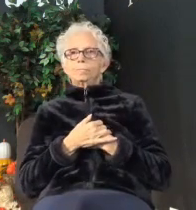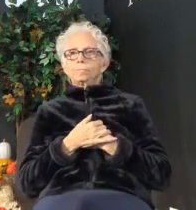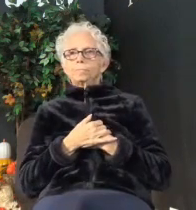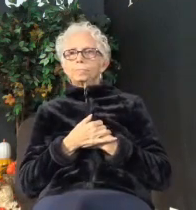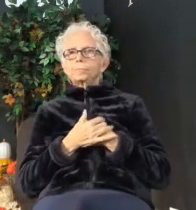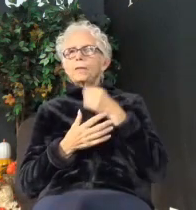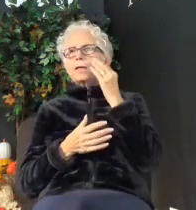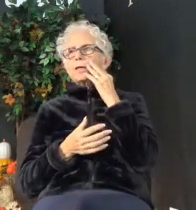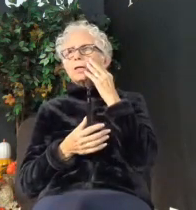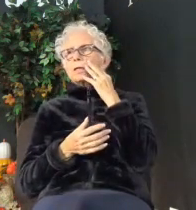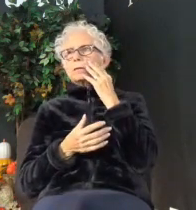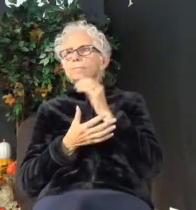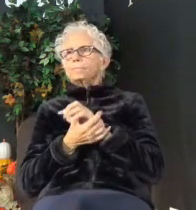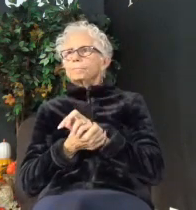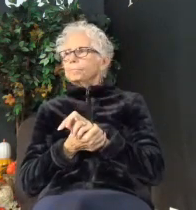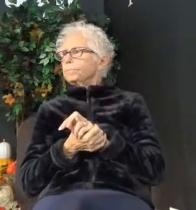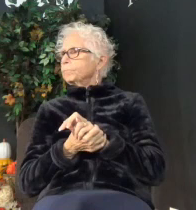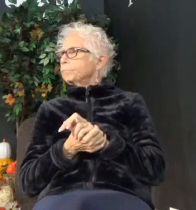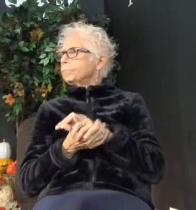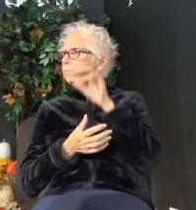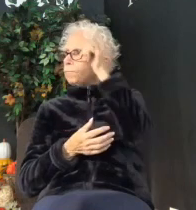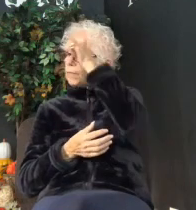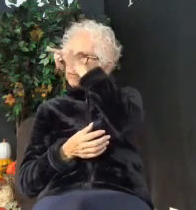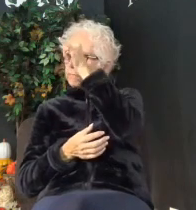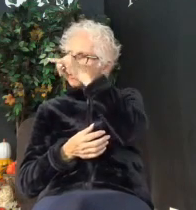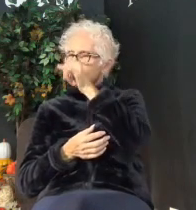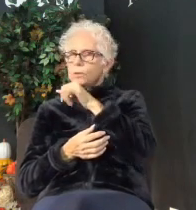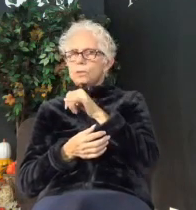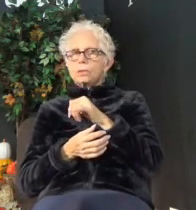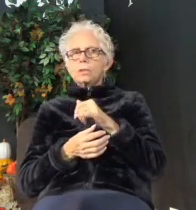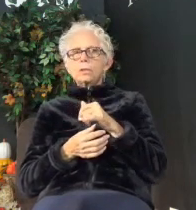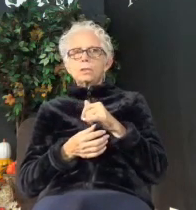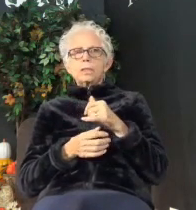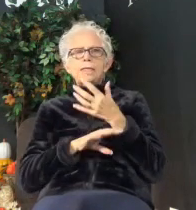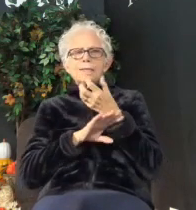know, foolish, harmful desires.